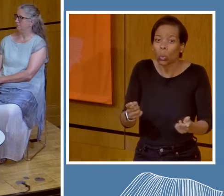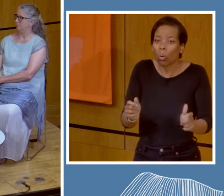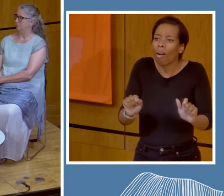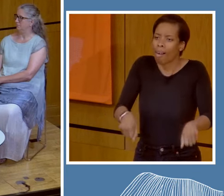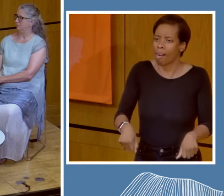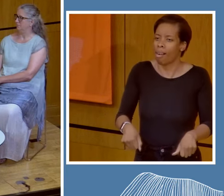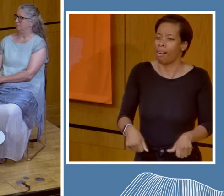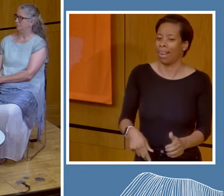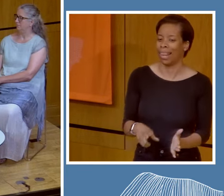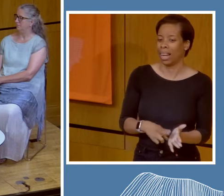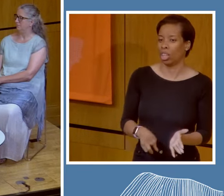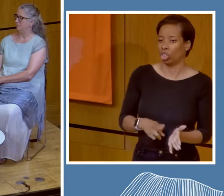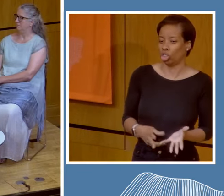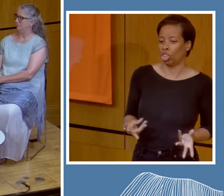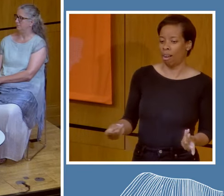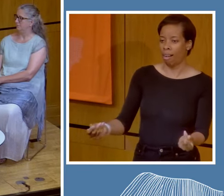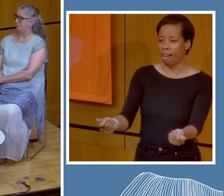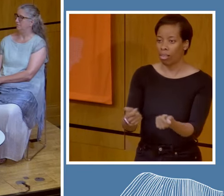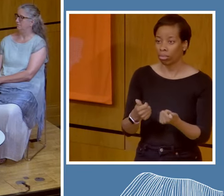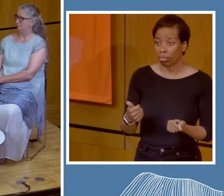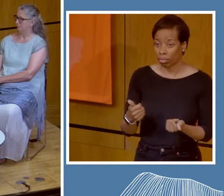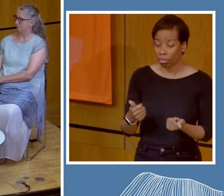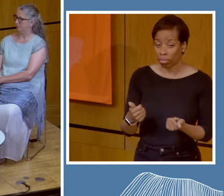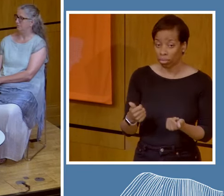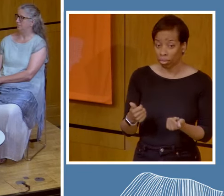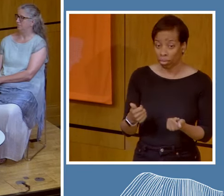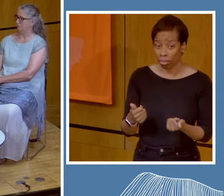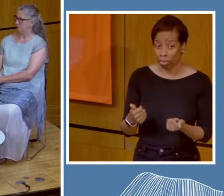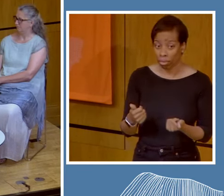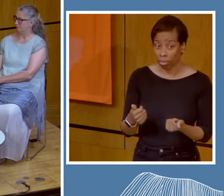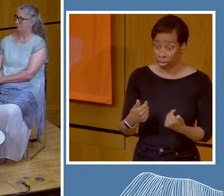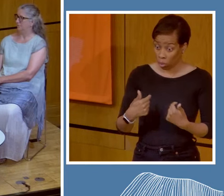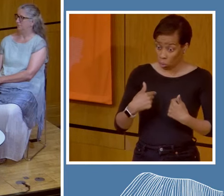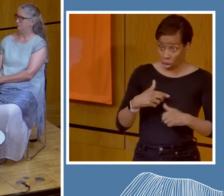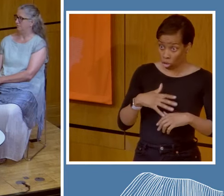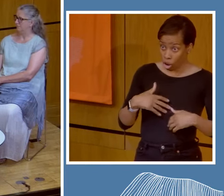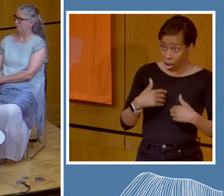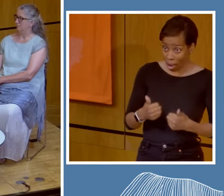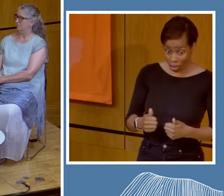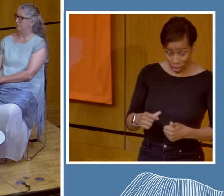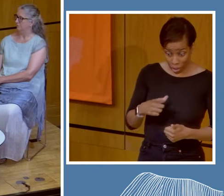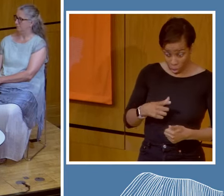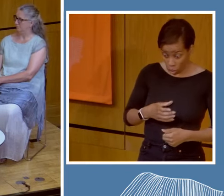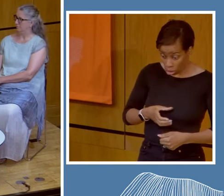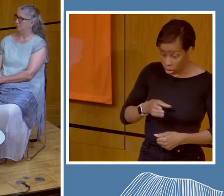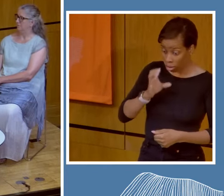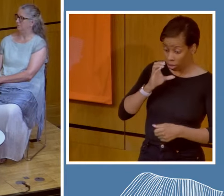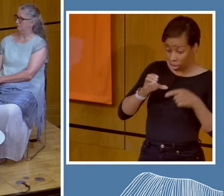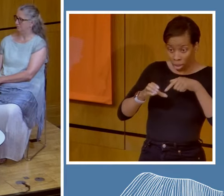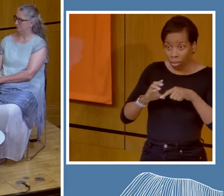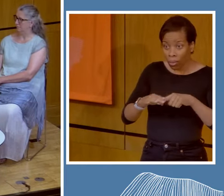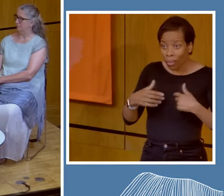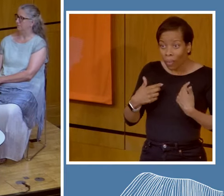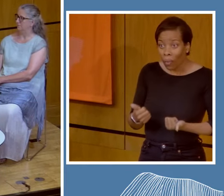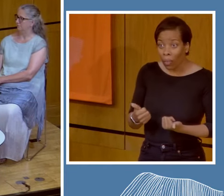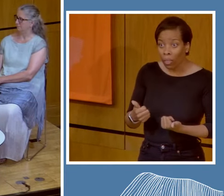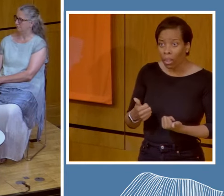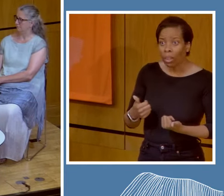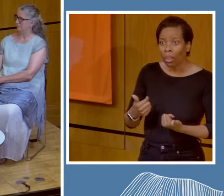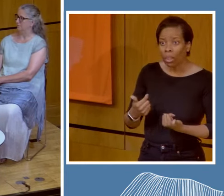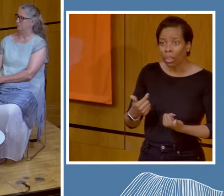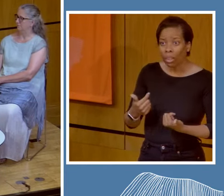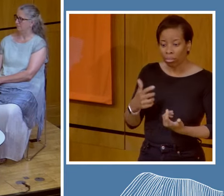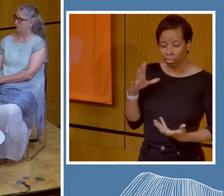And this is why, if the water is not healthy, we are not healthy. Because we don't see ourselves as separate from it. We are